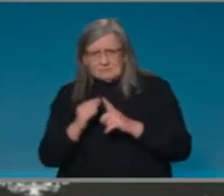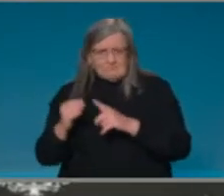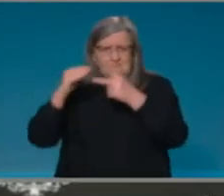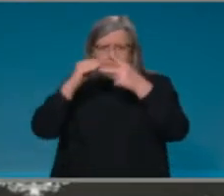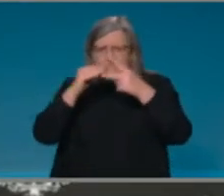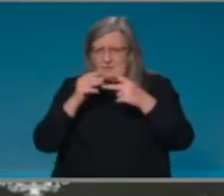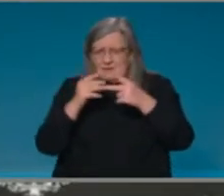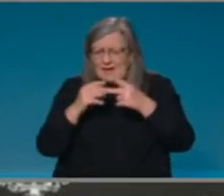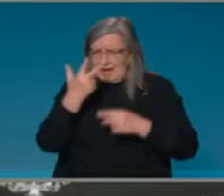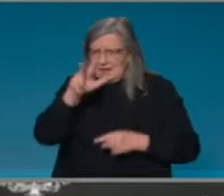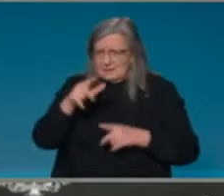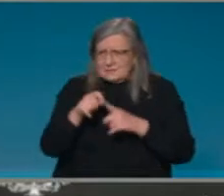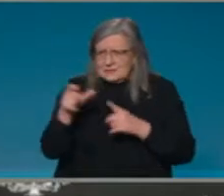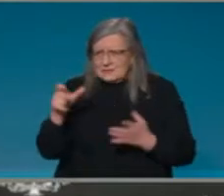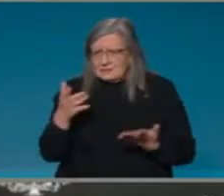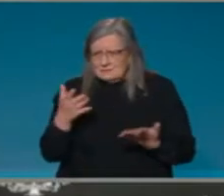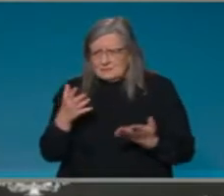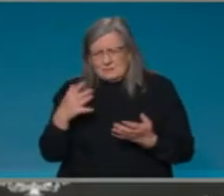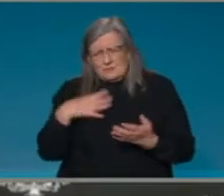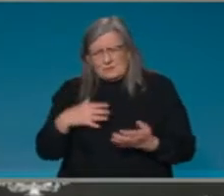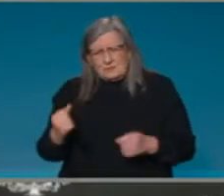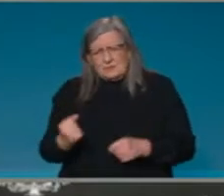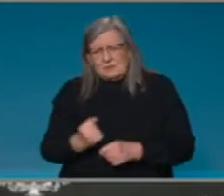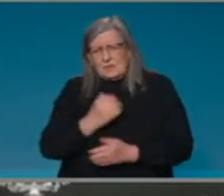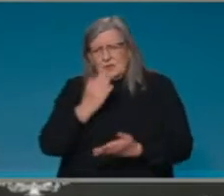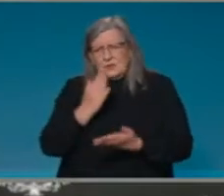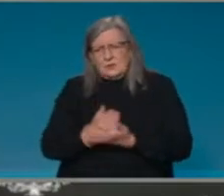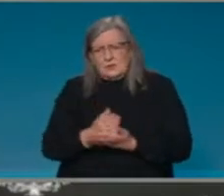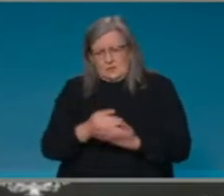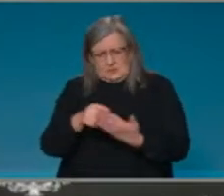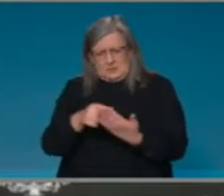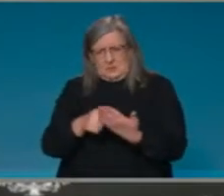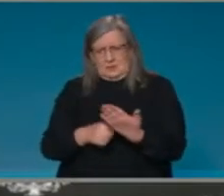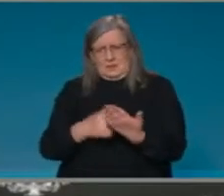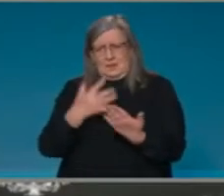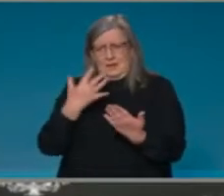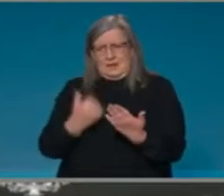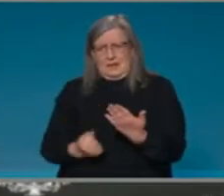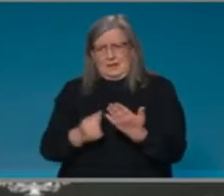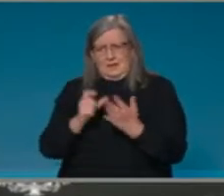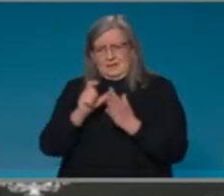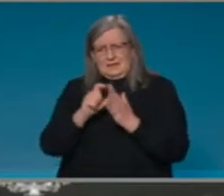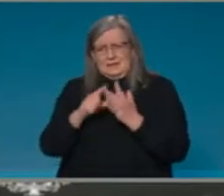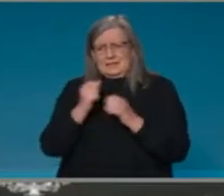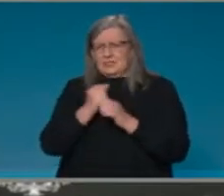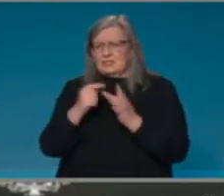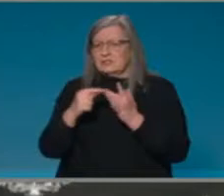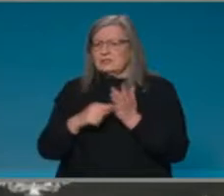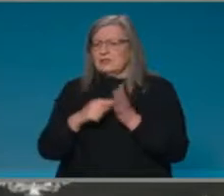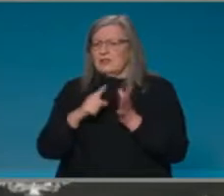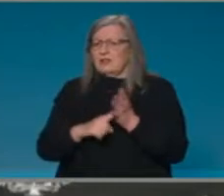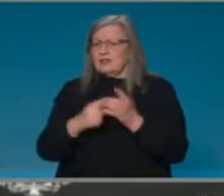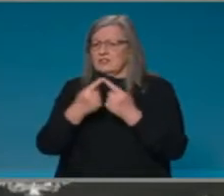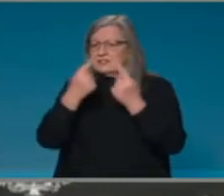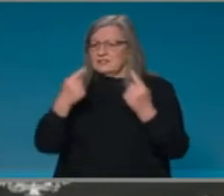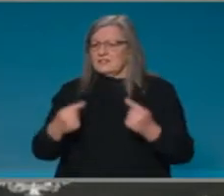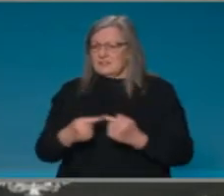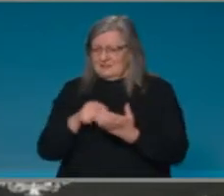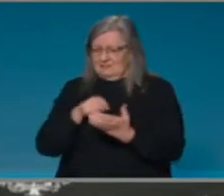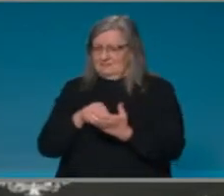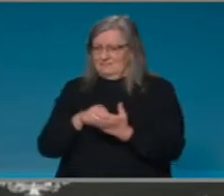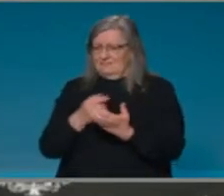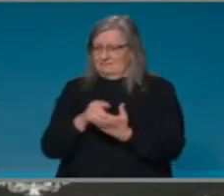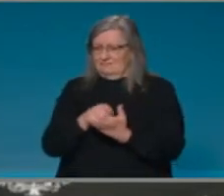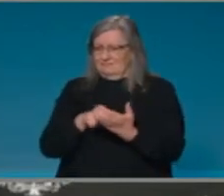there's the, uh, digital vaccination, uh, certificate, uh, that's available, uh, the, uh, capacity to have, uh,